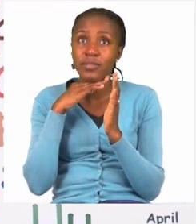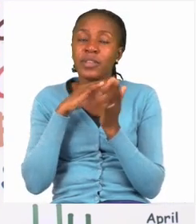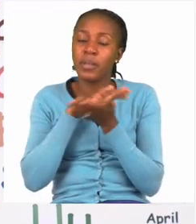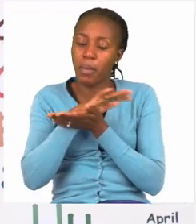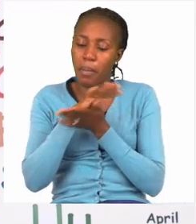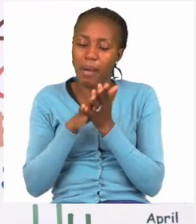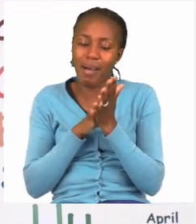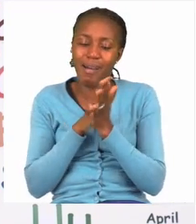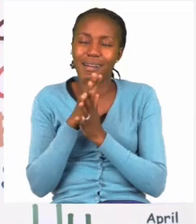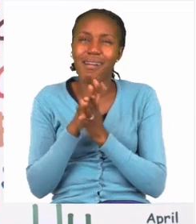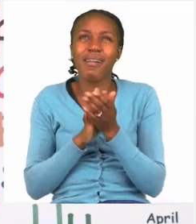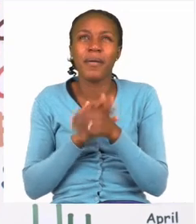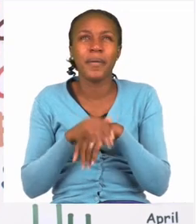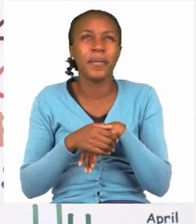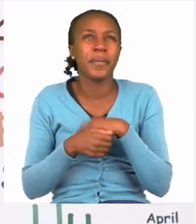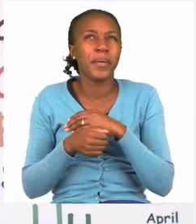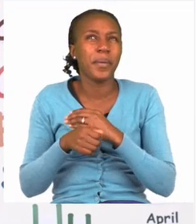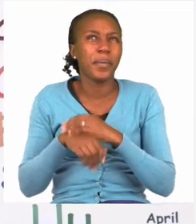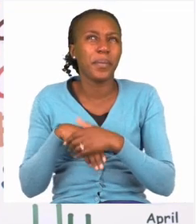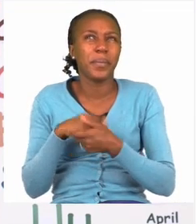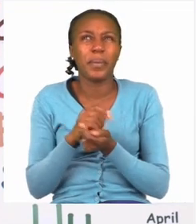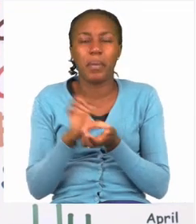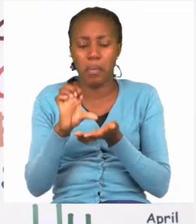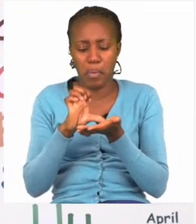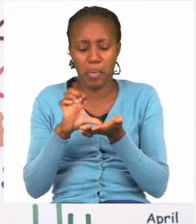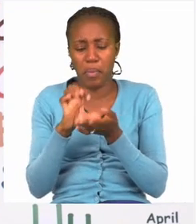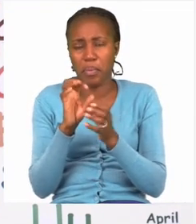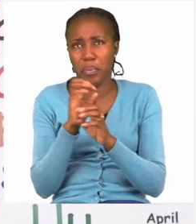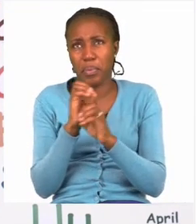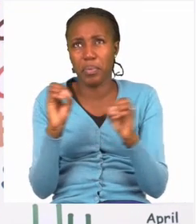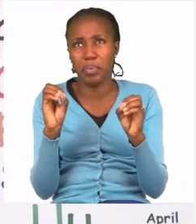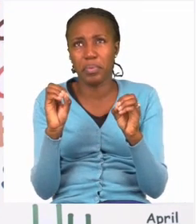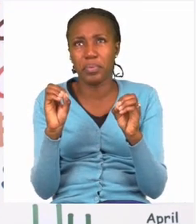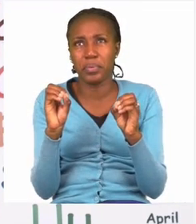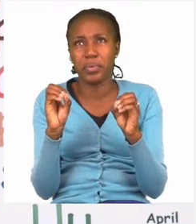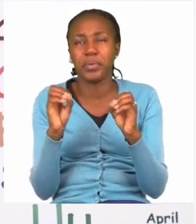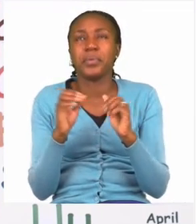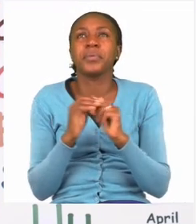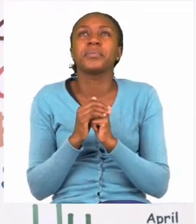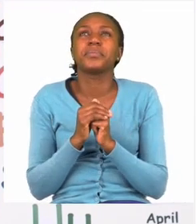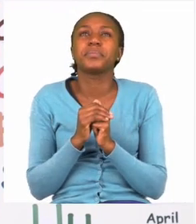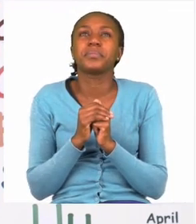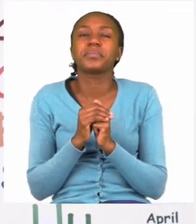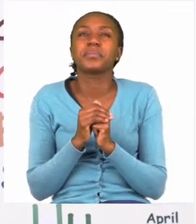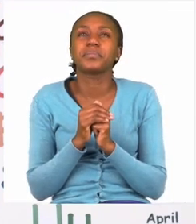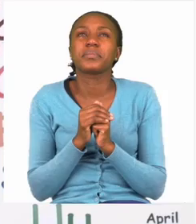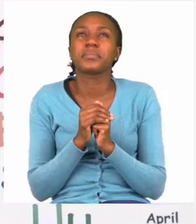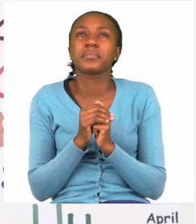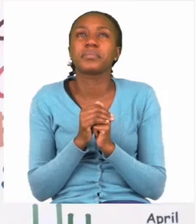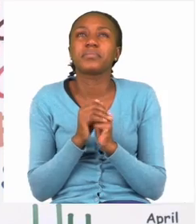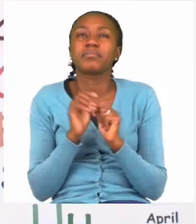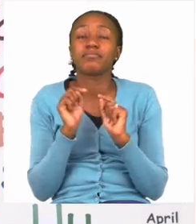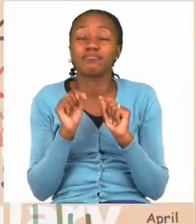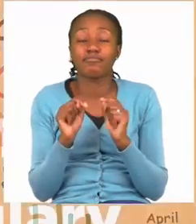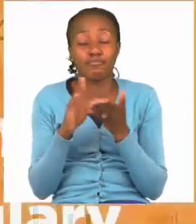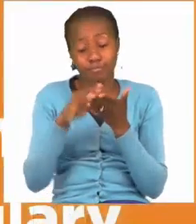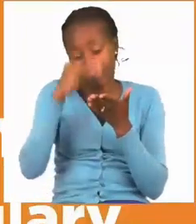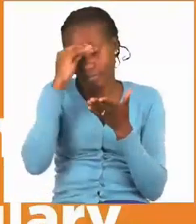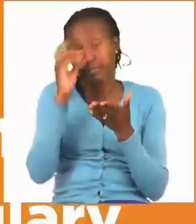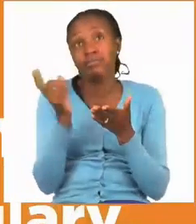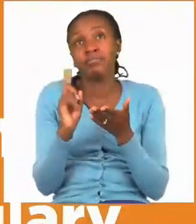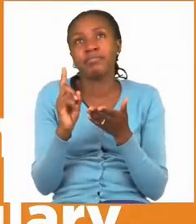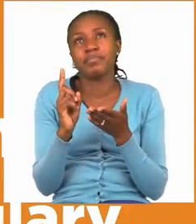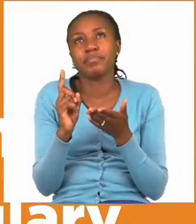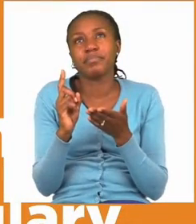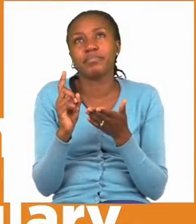so that you can clean and keep the germs away. Now let's see what we're going to learn about today.